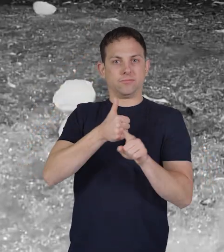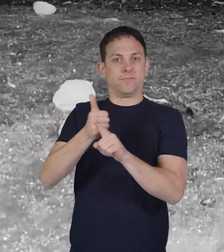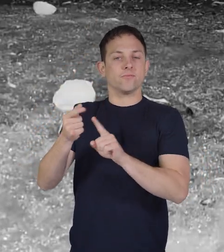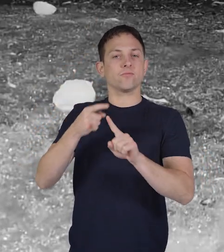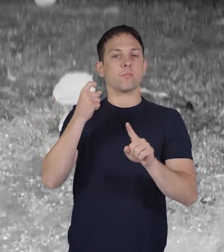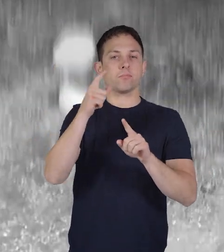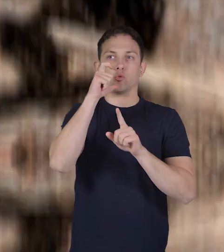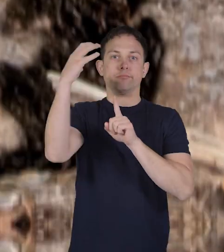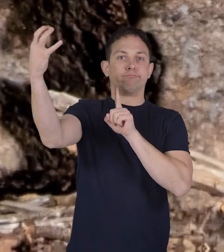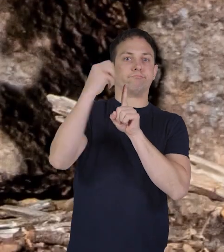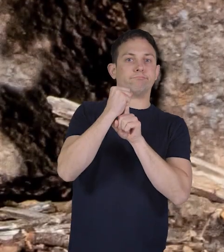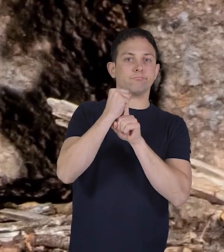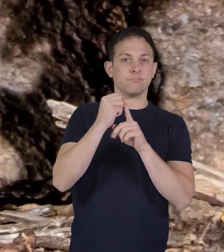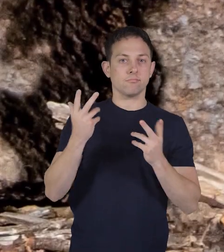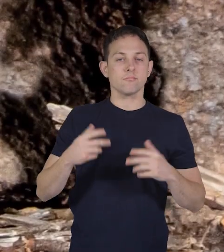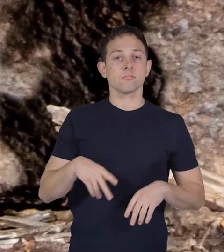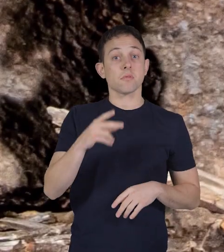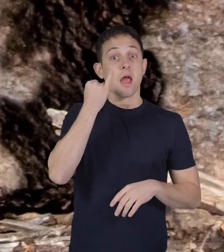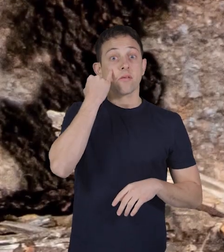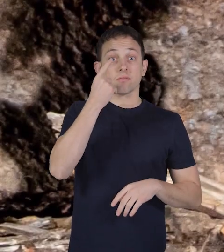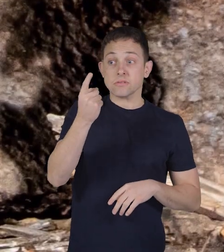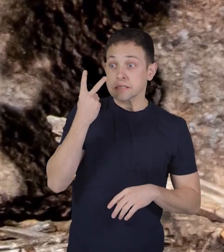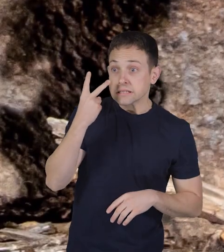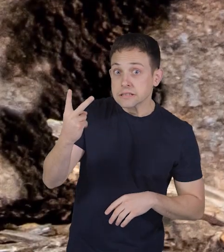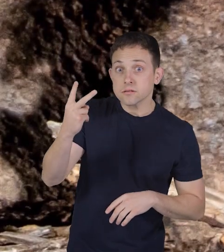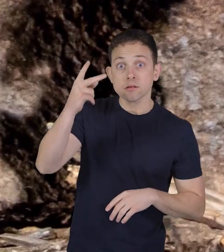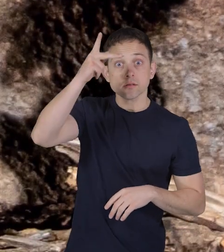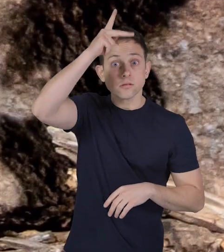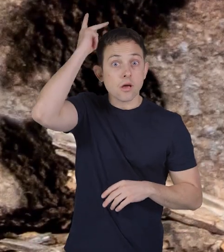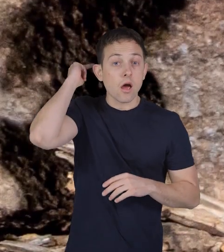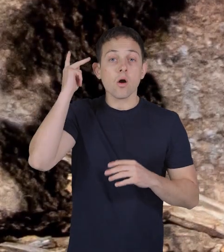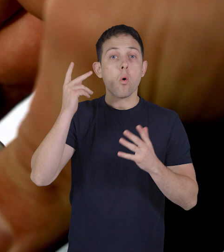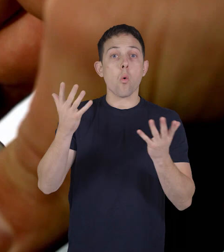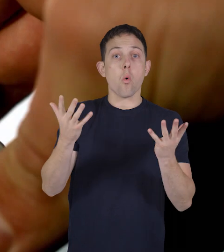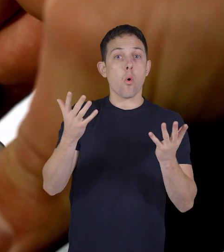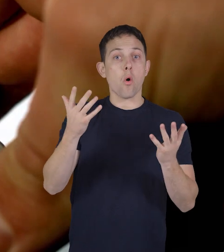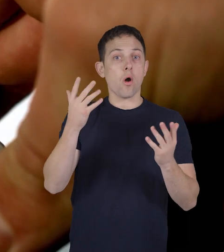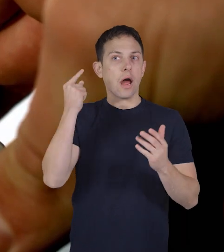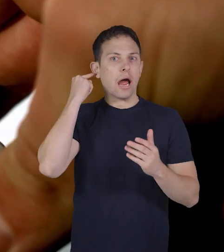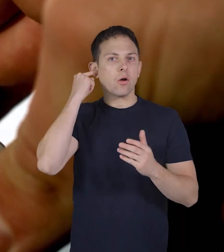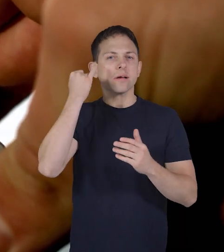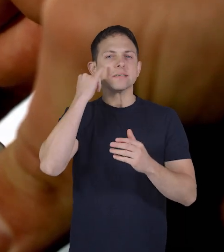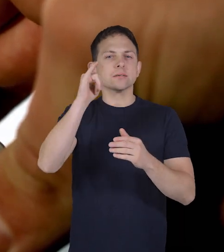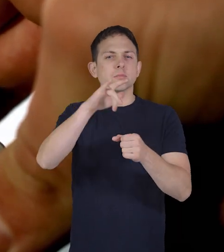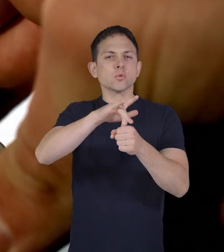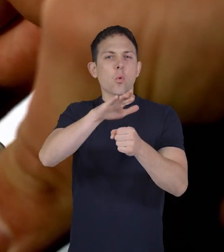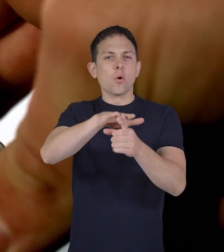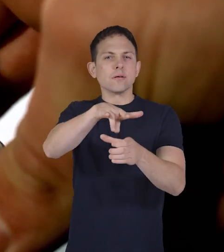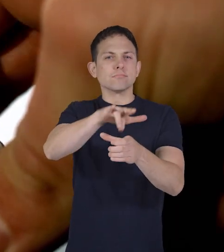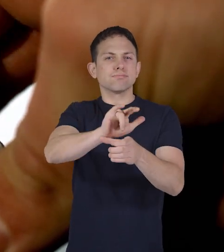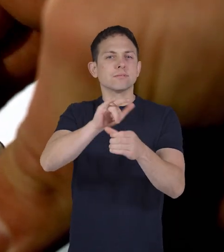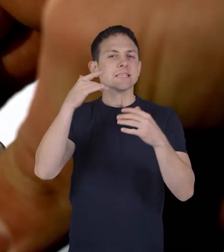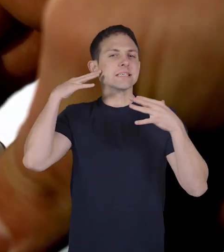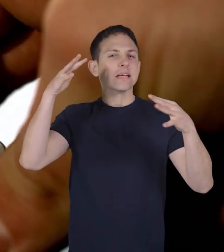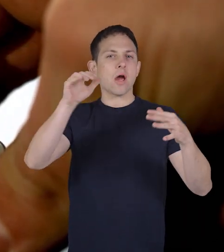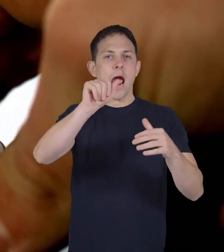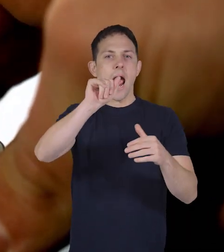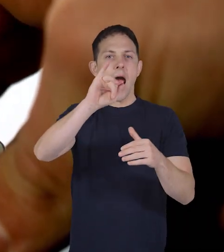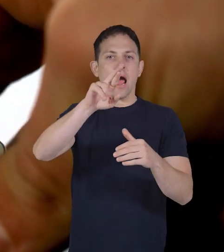skunks protect themselves from predators so if you ever see a skunk and hear pssst like the